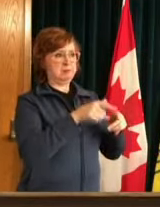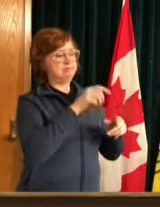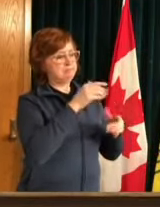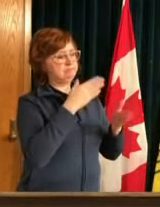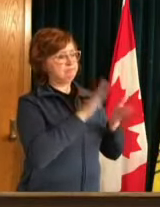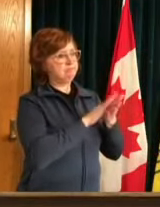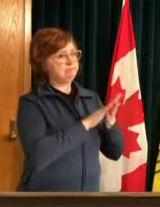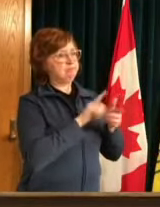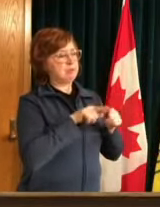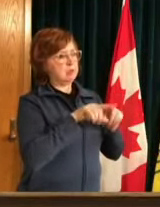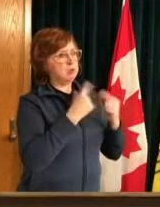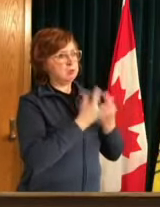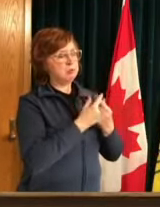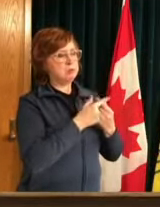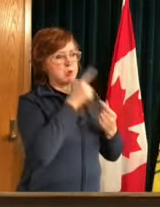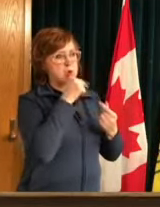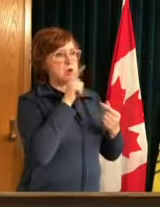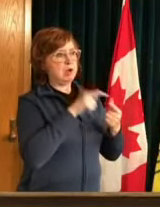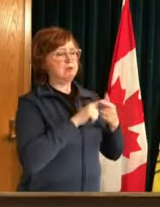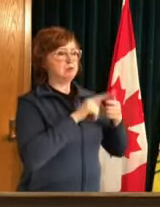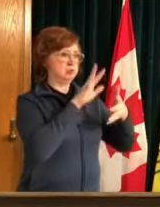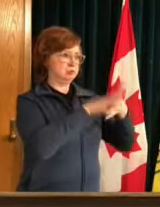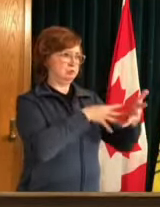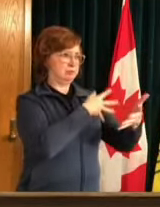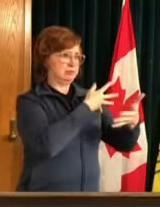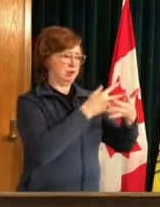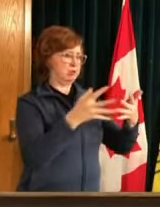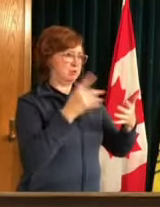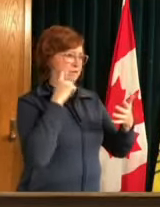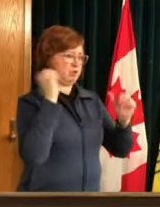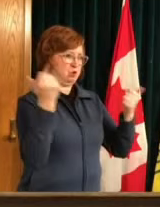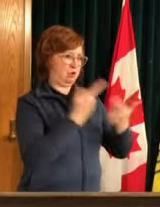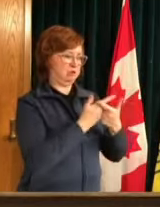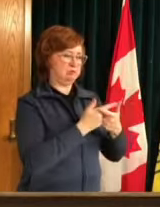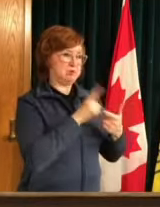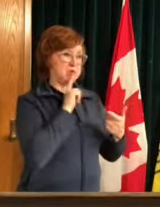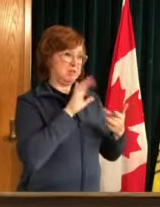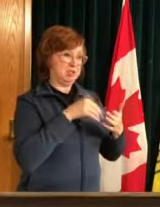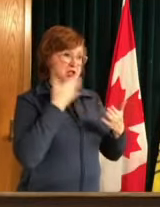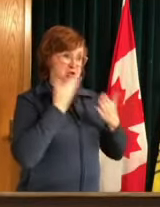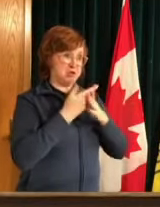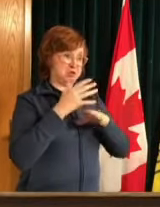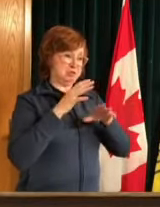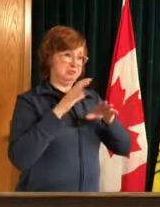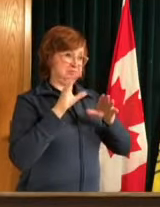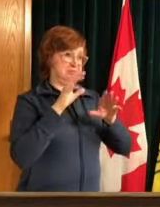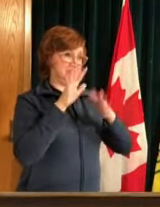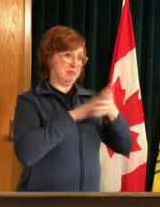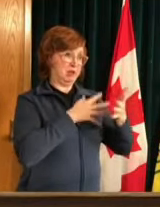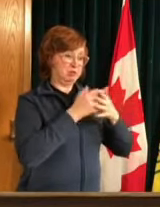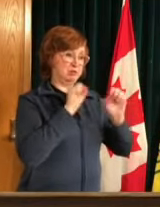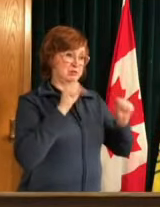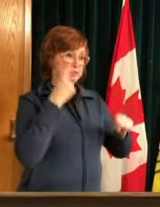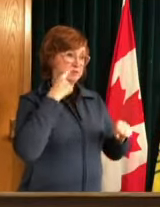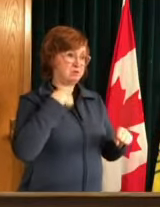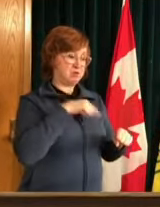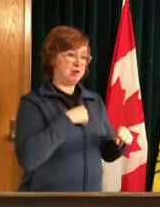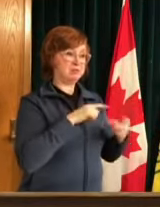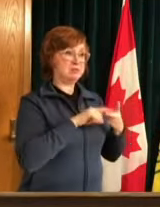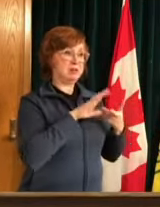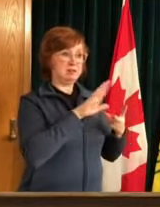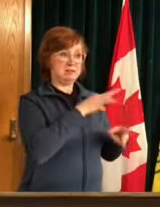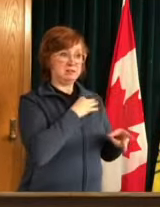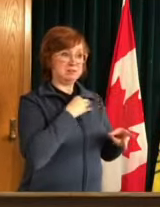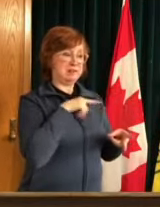the the booking system has worked remarkably well and a credit to all of those those people that worked on that as well and and uh you know